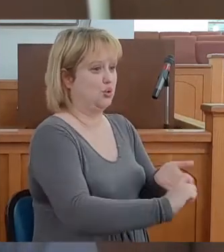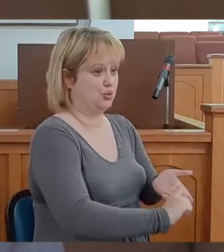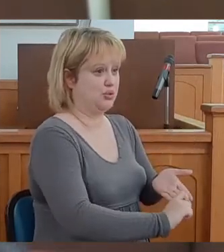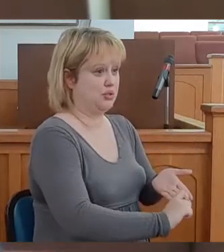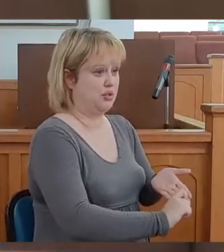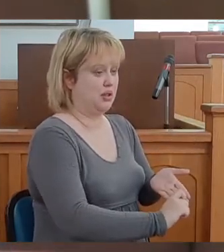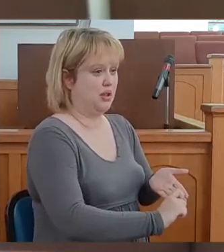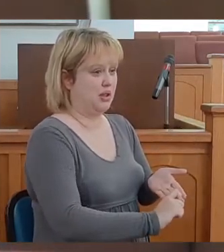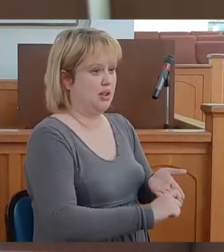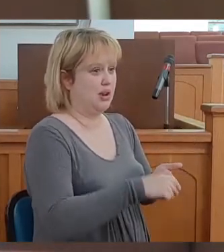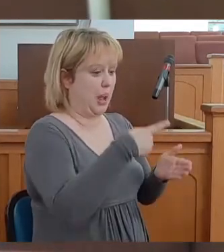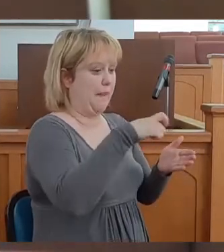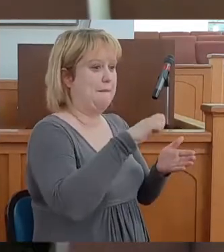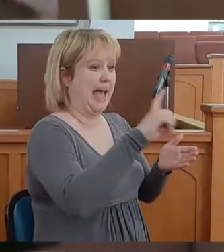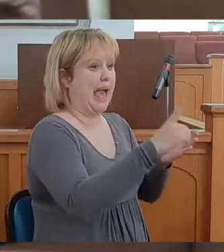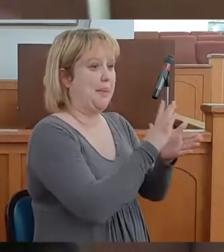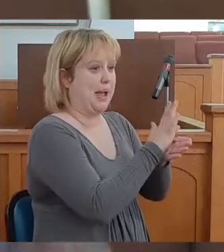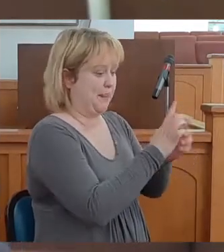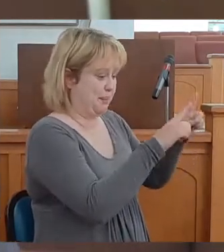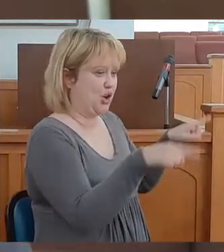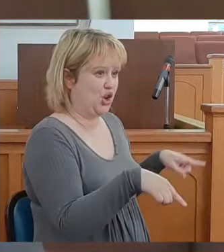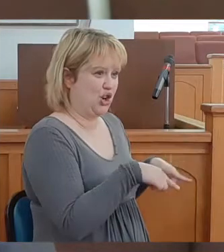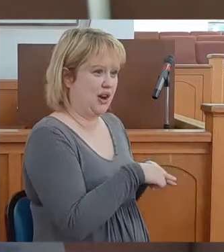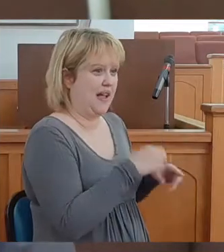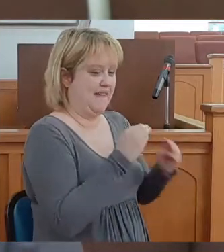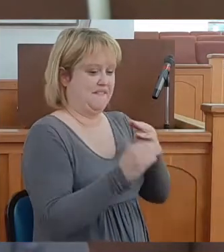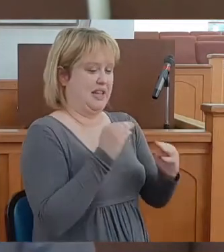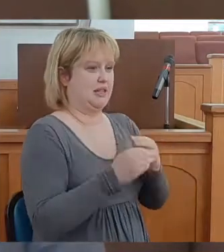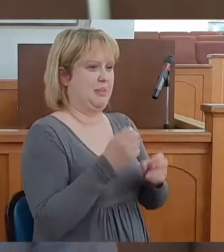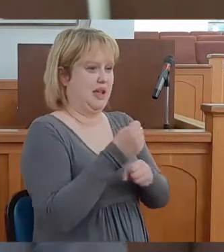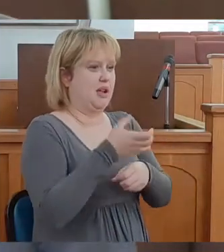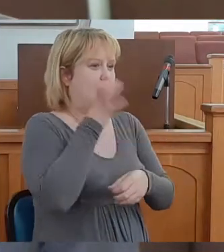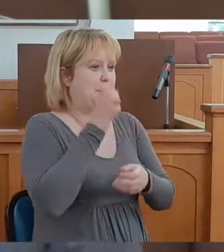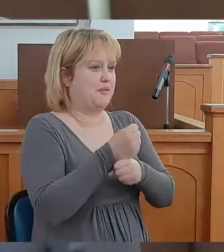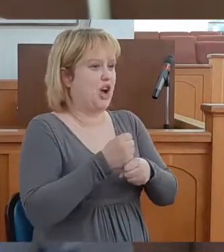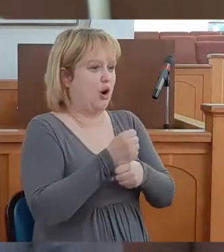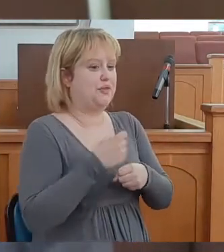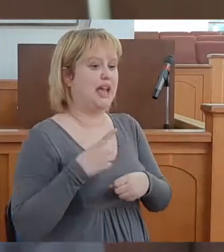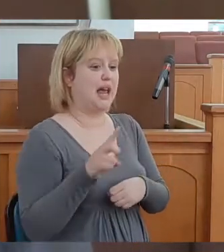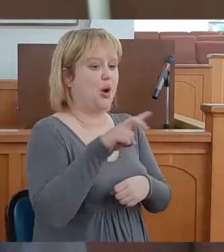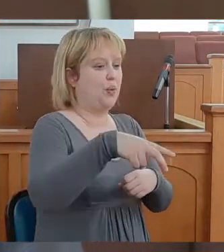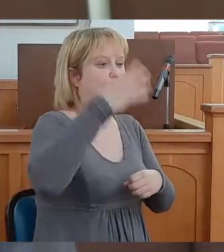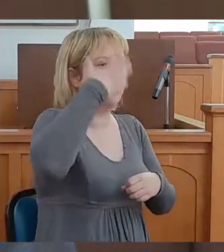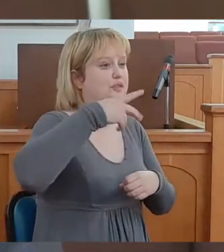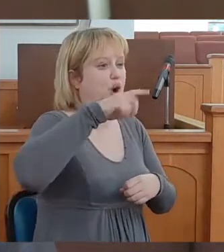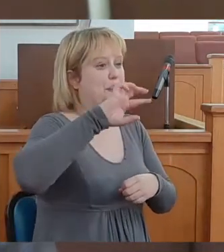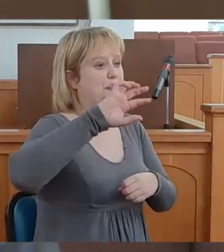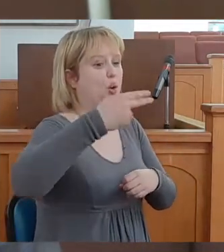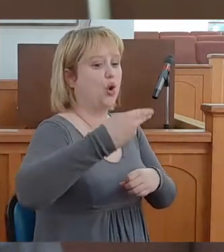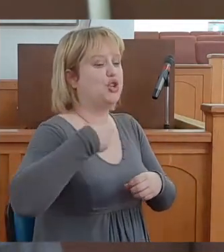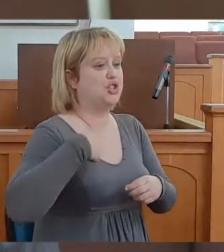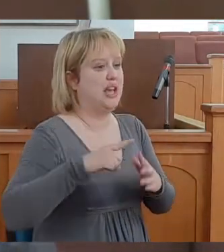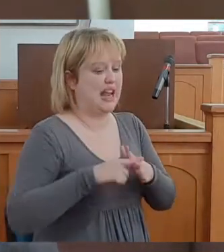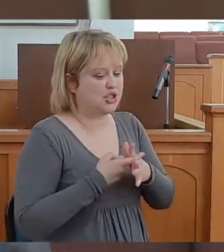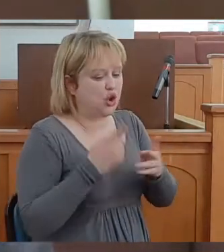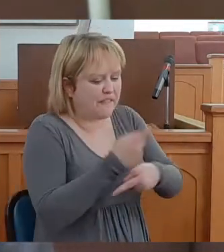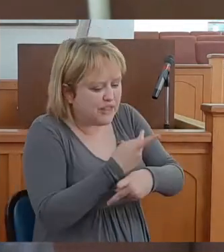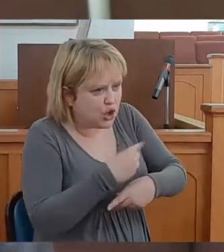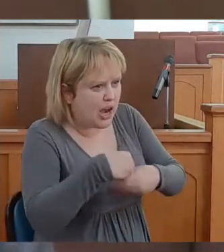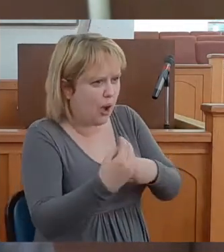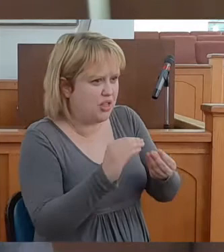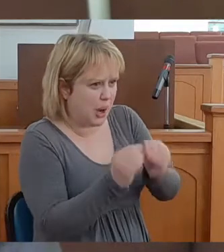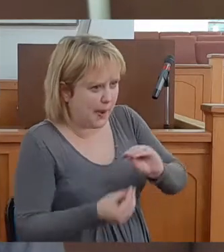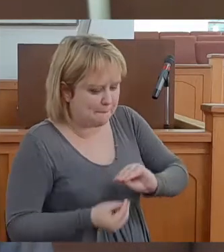a legal pad, fixed me a tall cup of coffee, and I went out on the patio and I started crunching numbers.